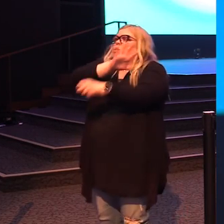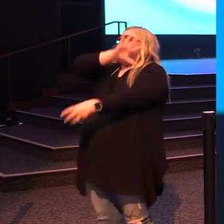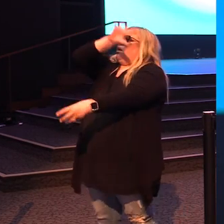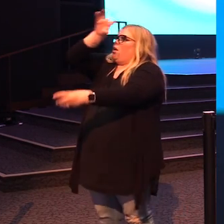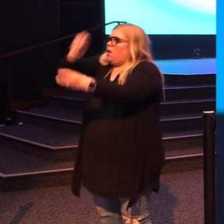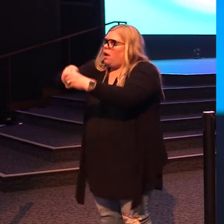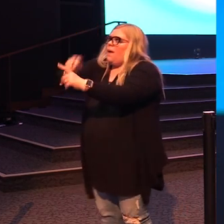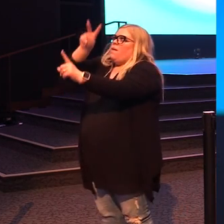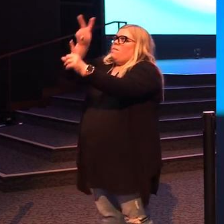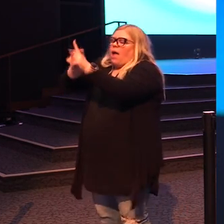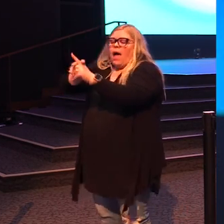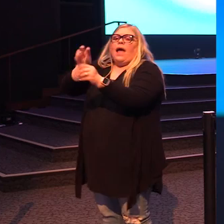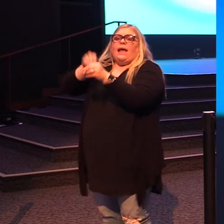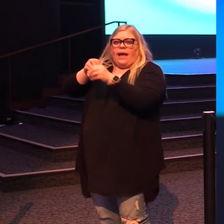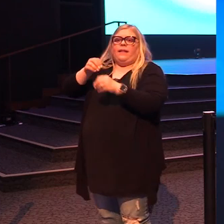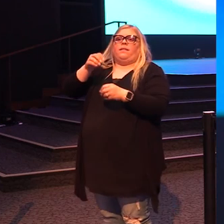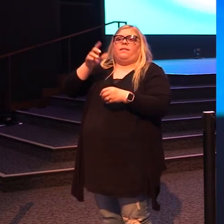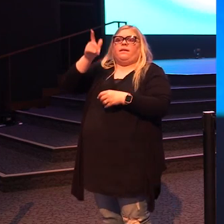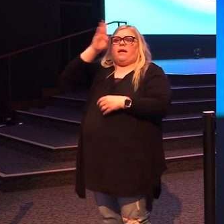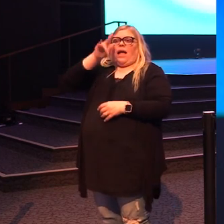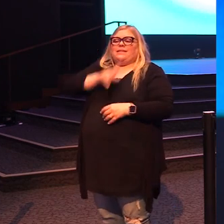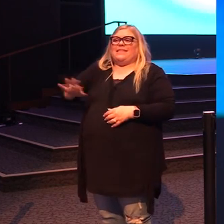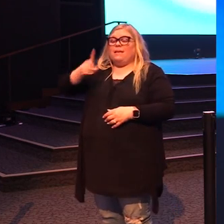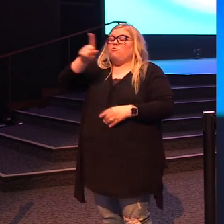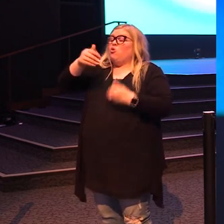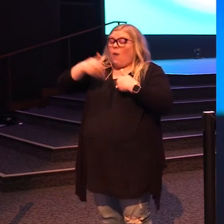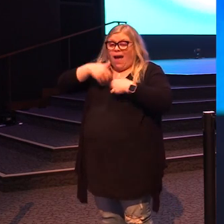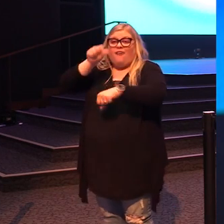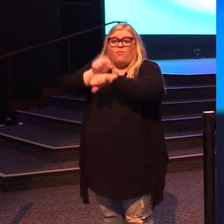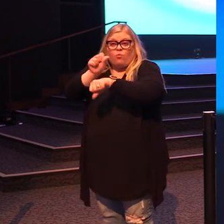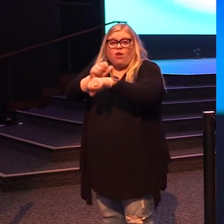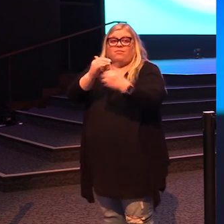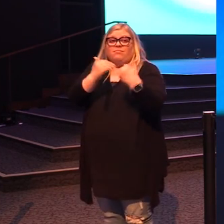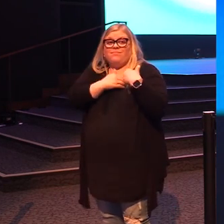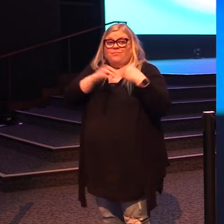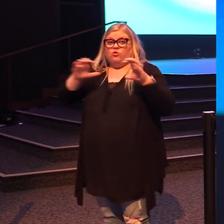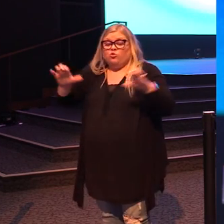of God. And you have a job to do. And you have work to do.